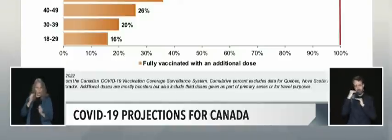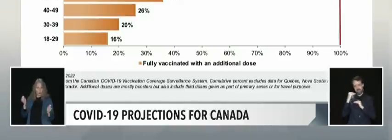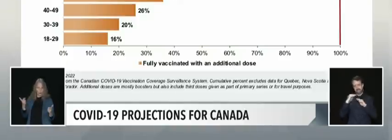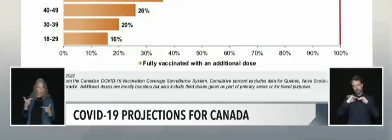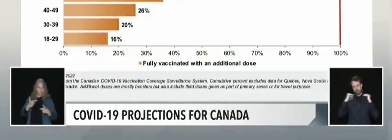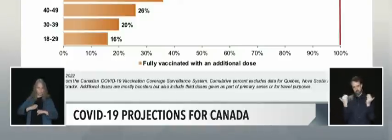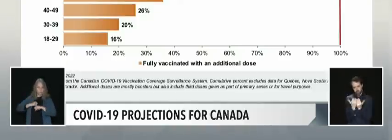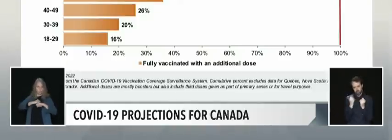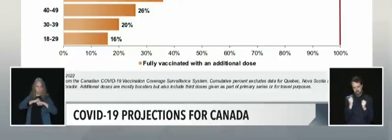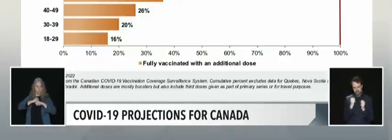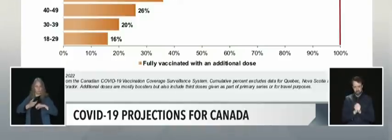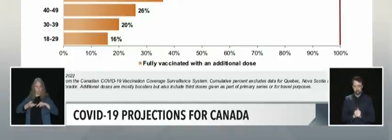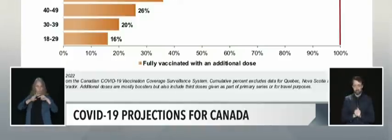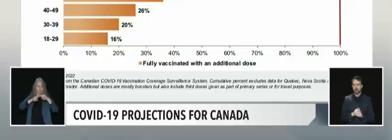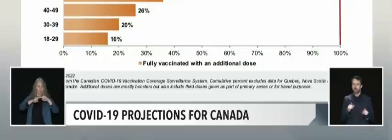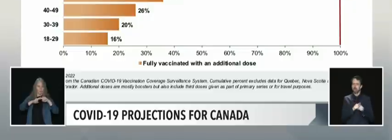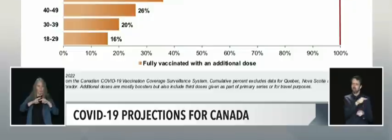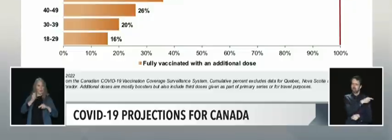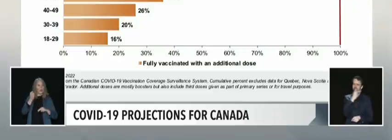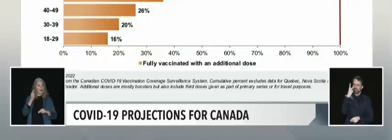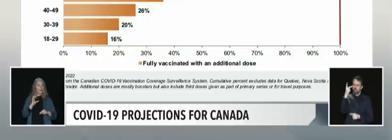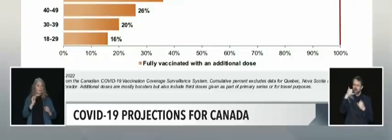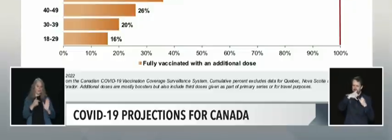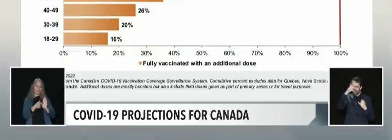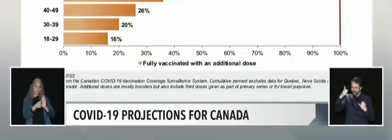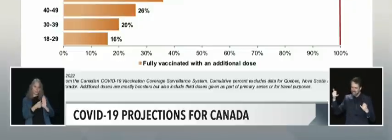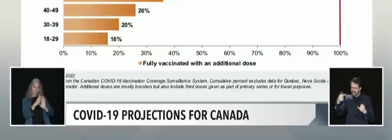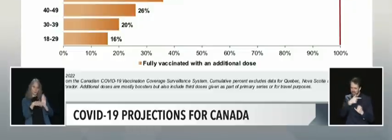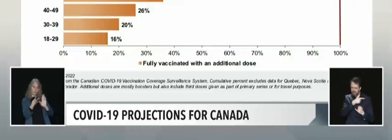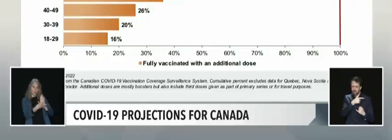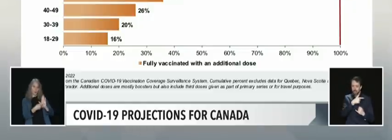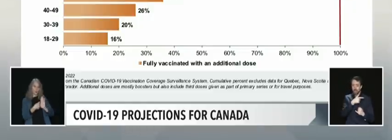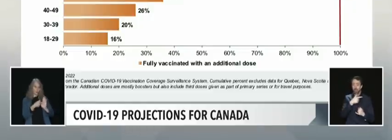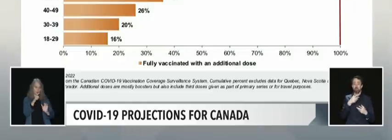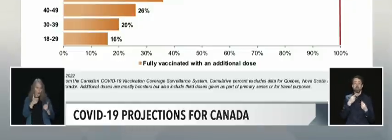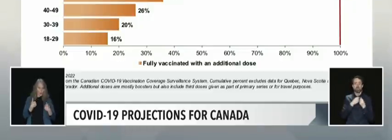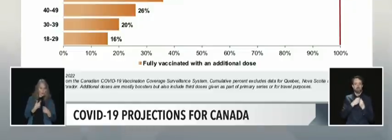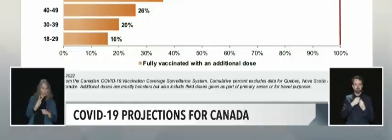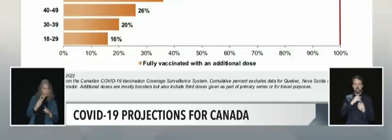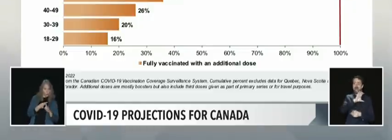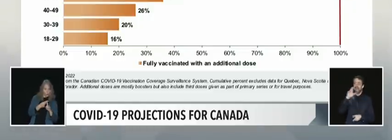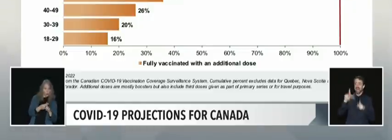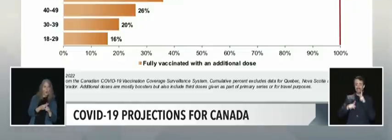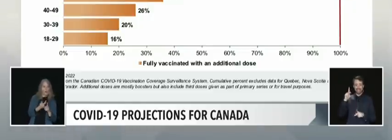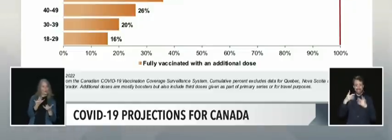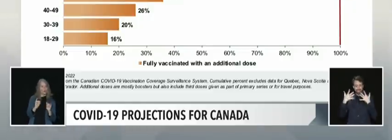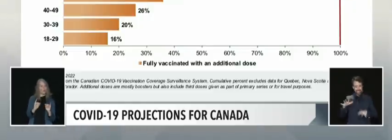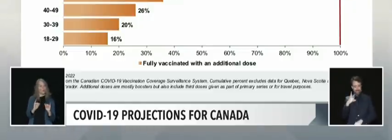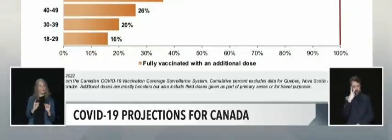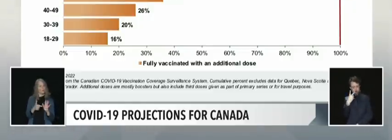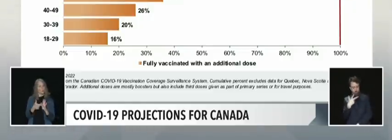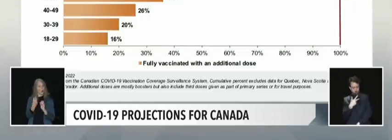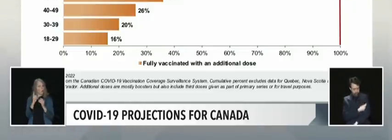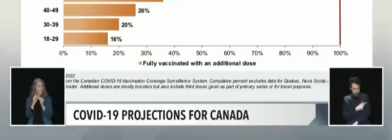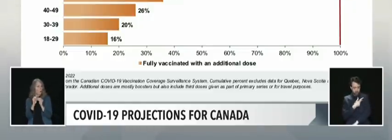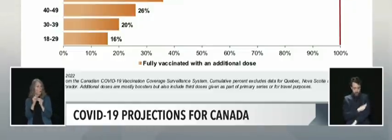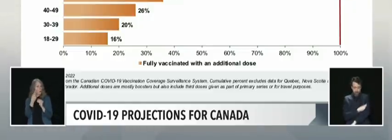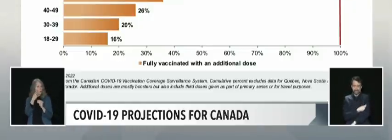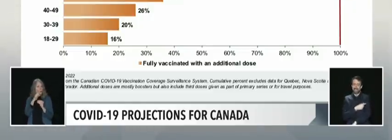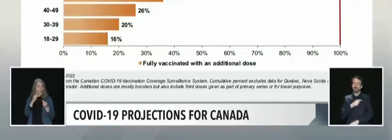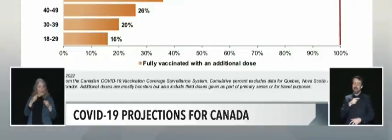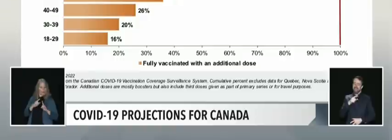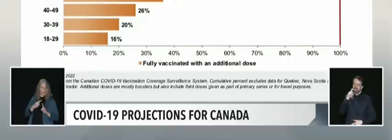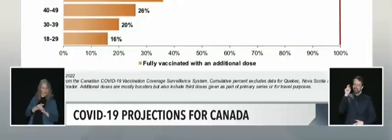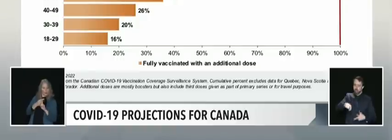proportion of Canadians who have received at least two doses still need an additional dose to restore protection that may have waned